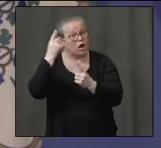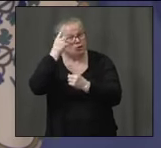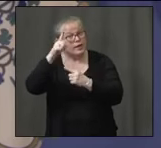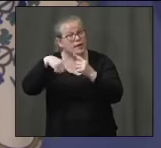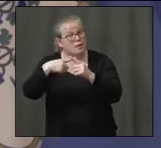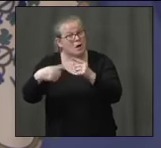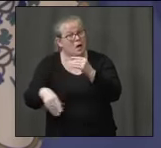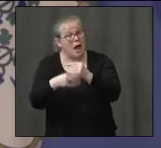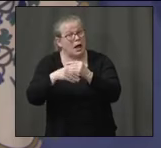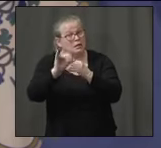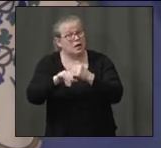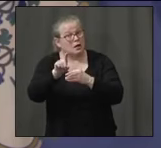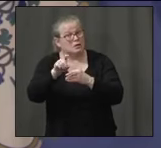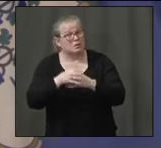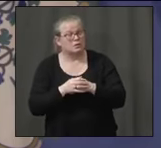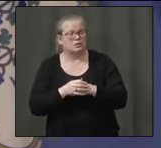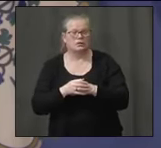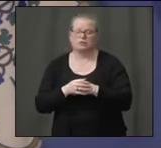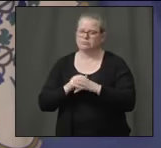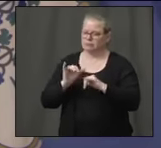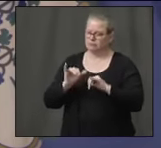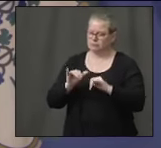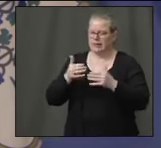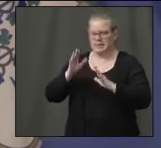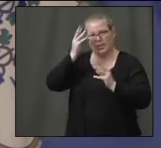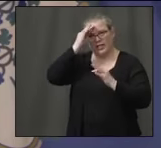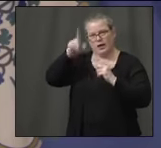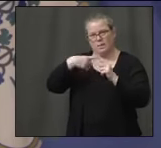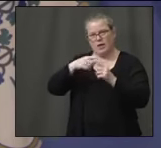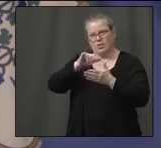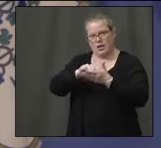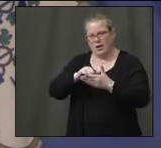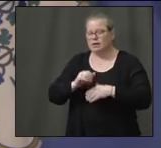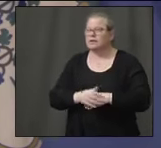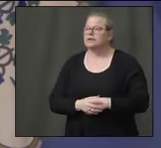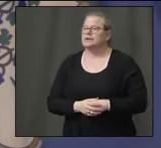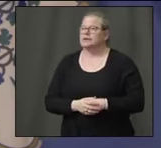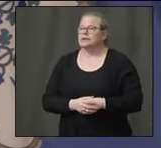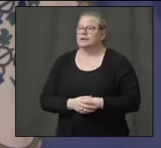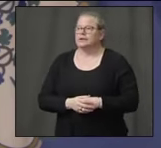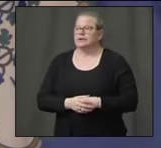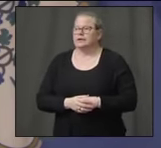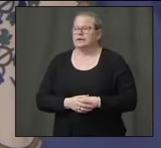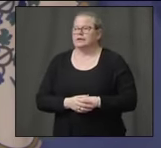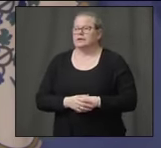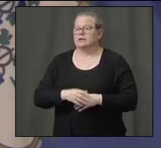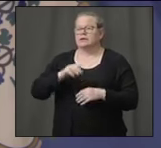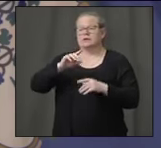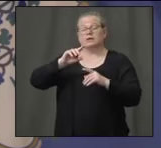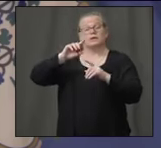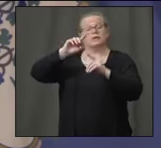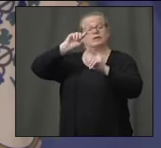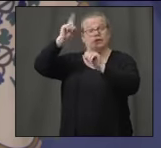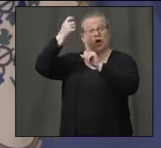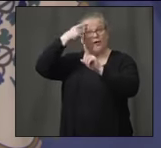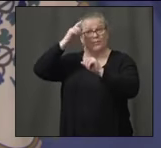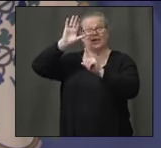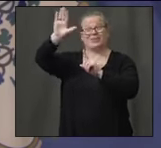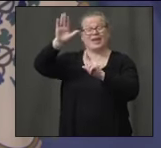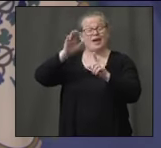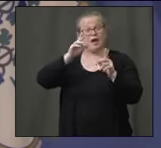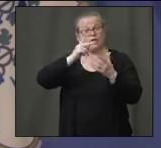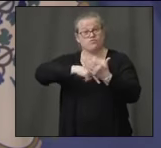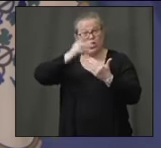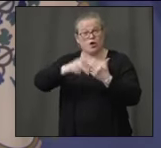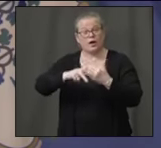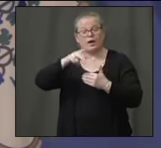about that, John. But I thought, first of all, with PPP, the program coming out of the federal government, 18,000 loans already